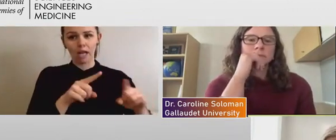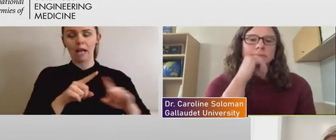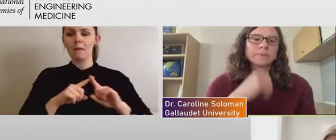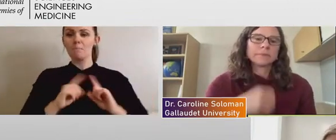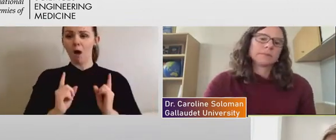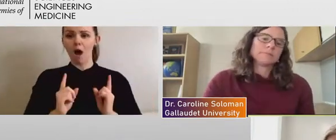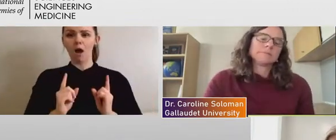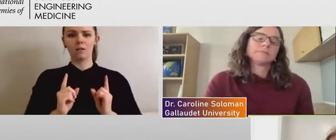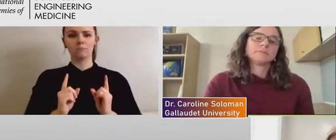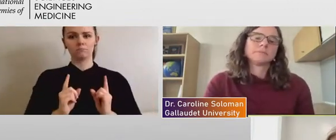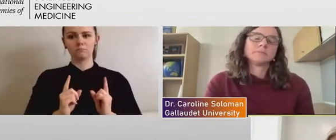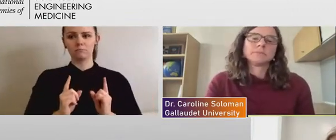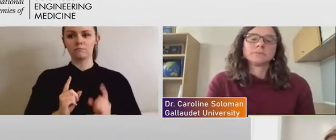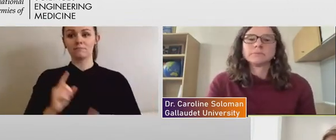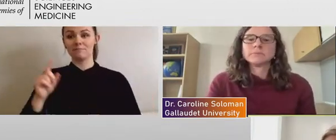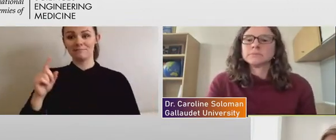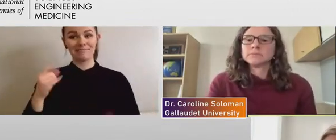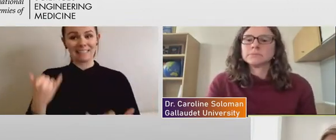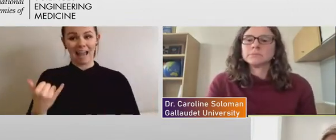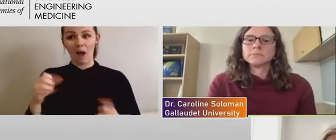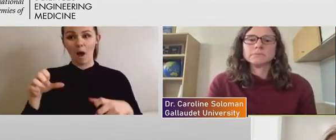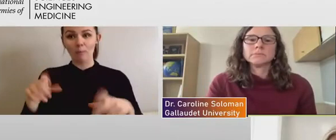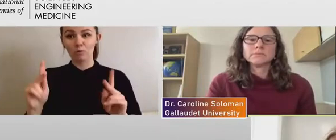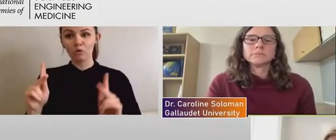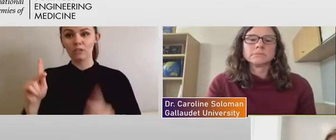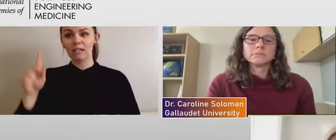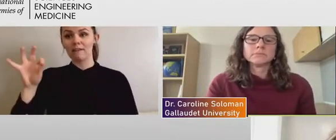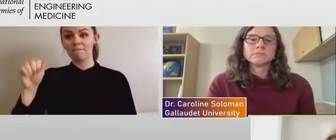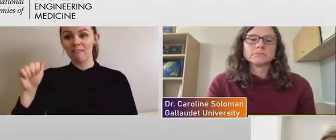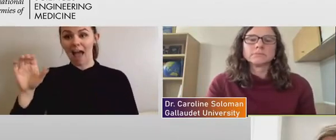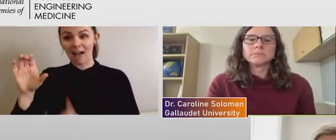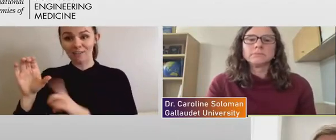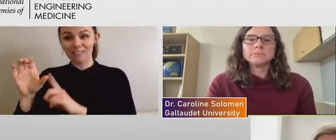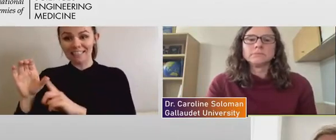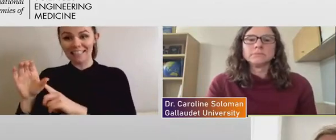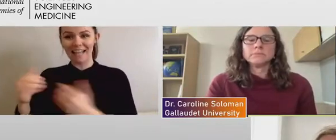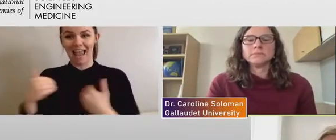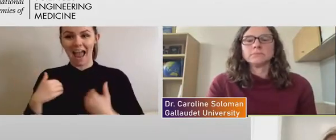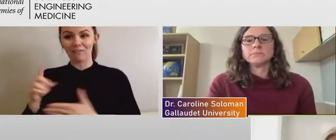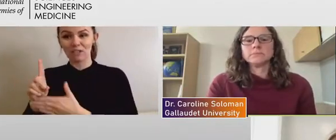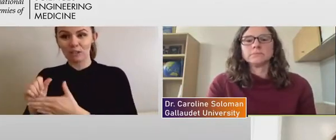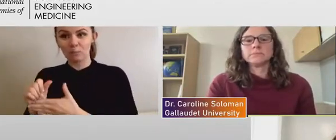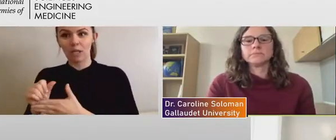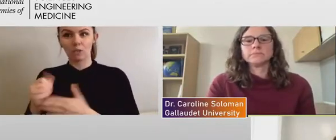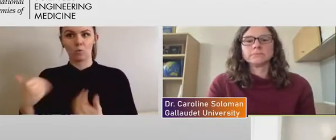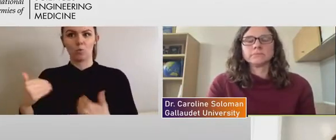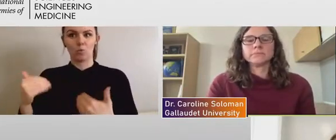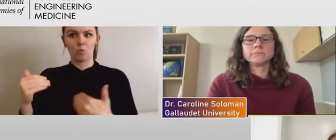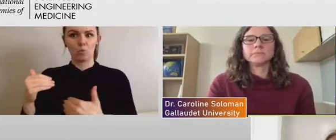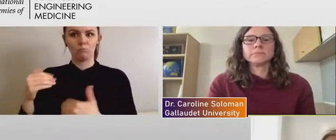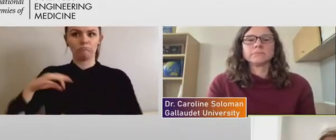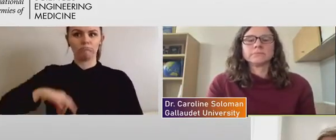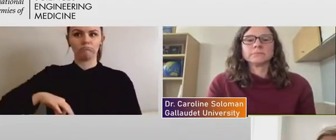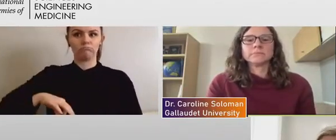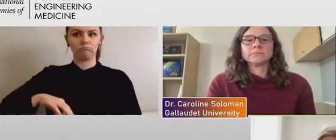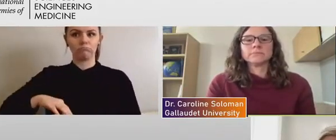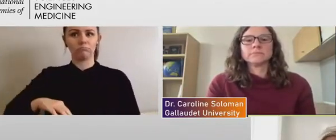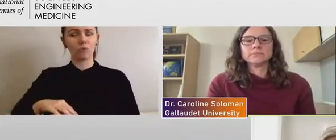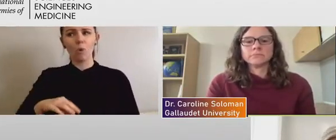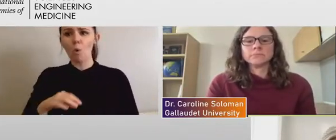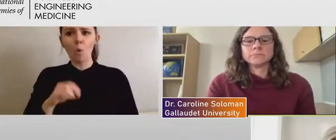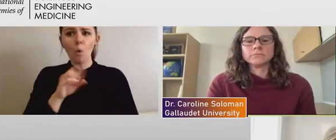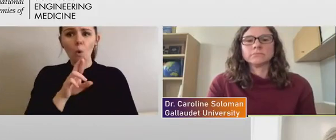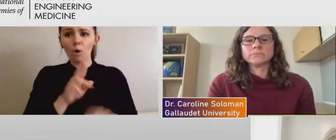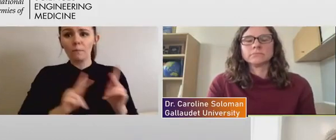to faculty with disabilities and that's been critical as well as faculty in lots of situations who are providing care for children or other